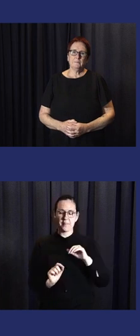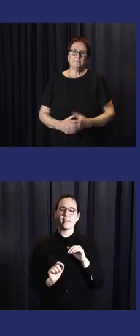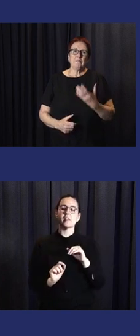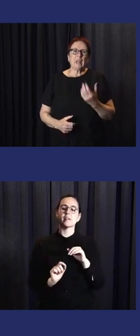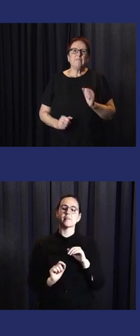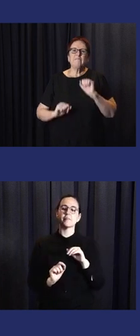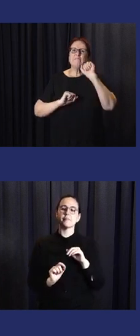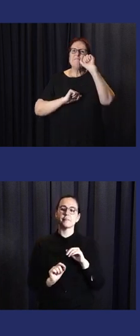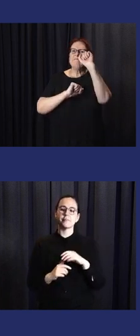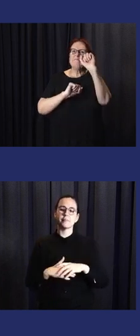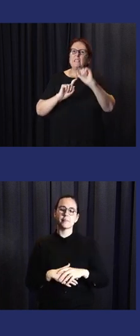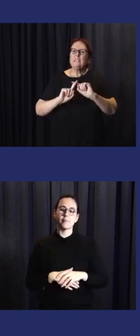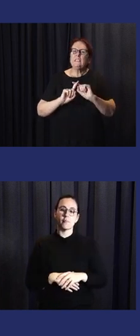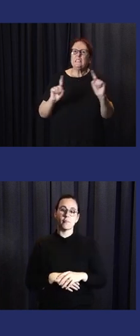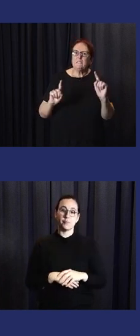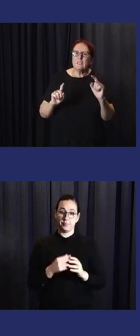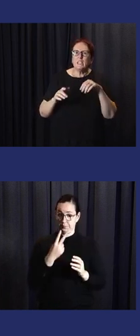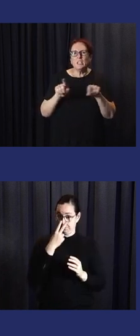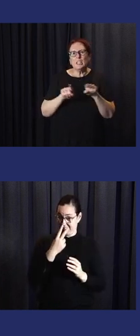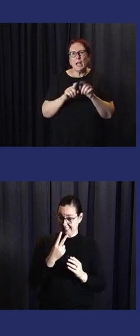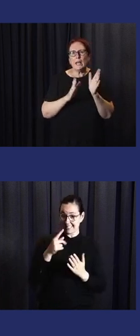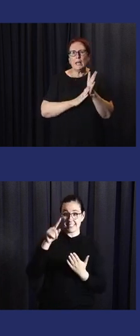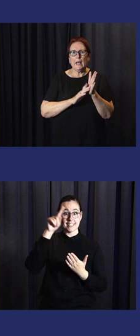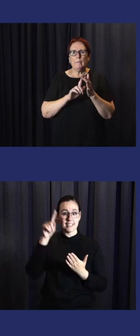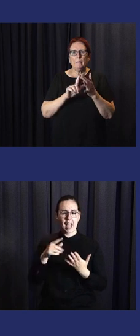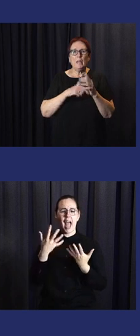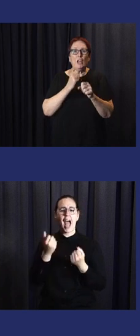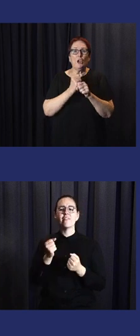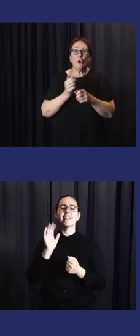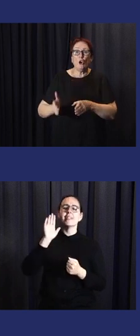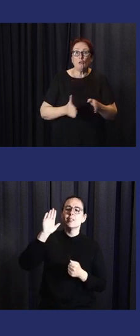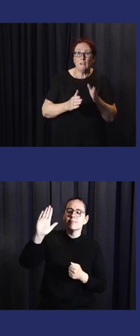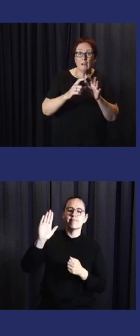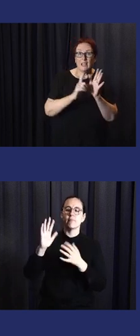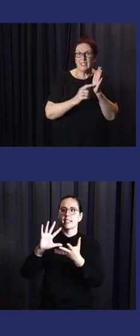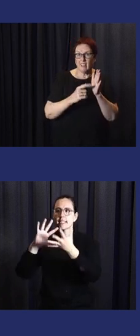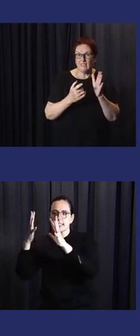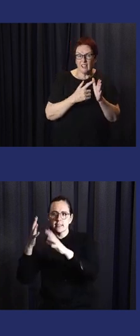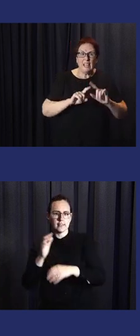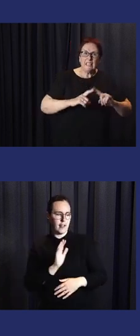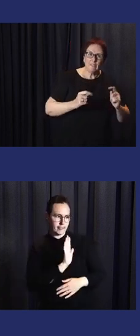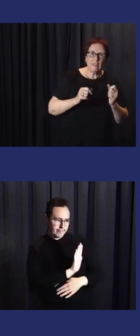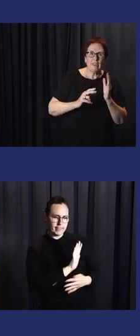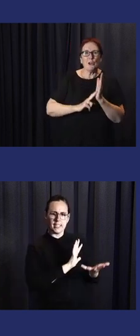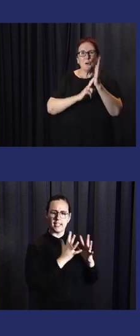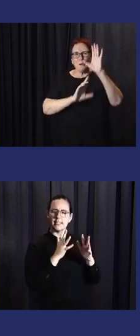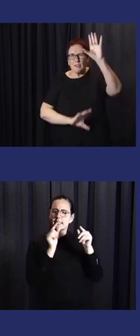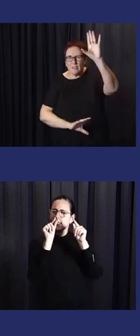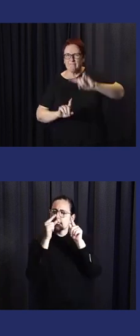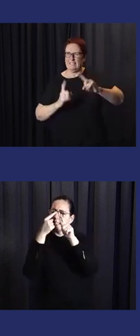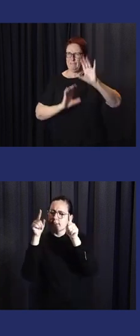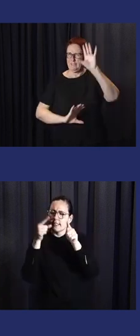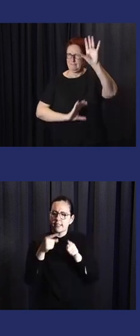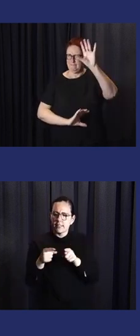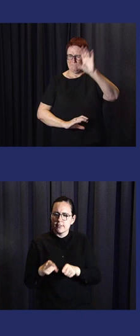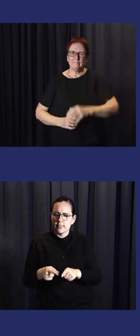it has its own typical kind of natural disasters. And in the Mekong River Delta,